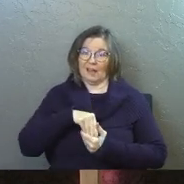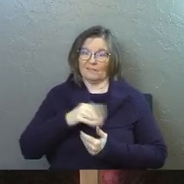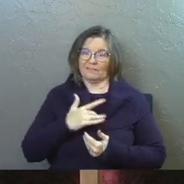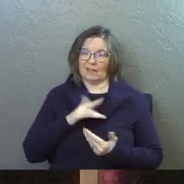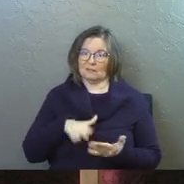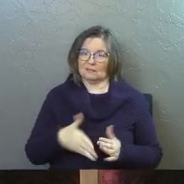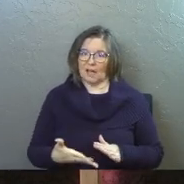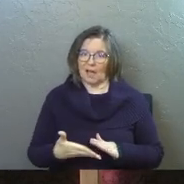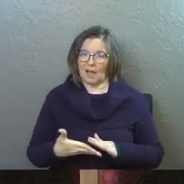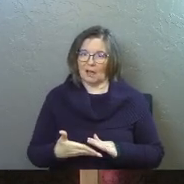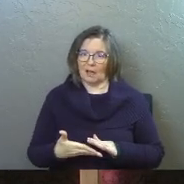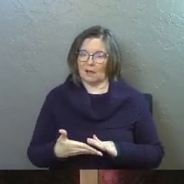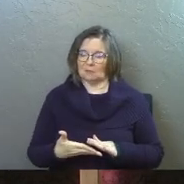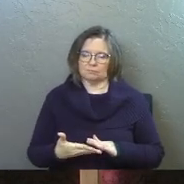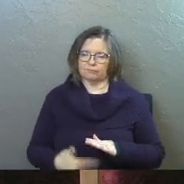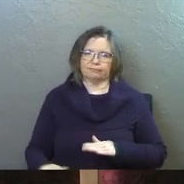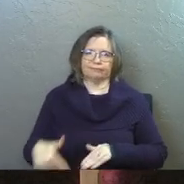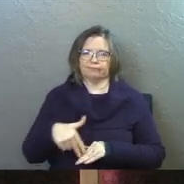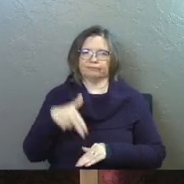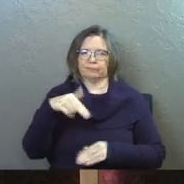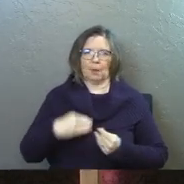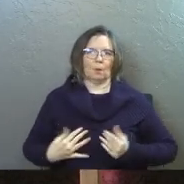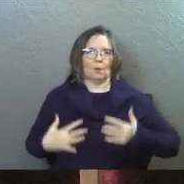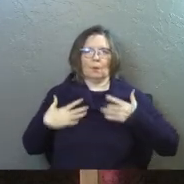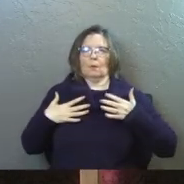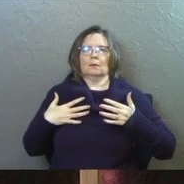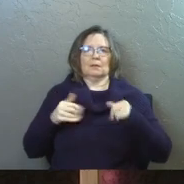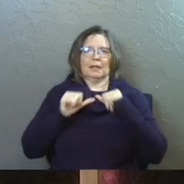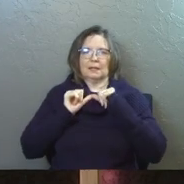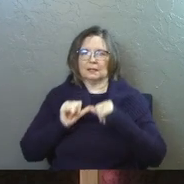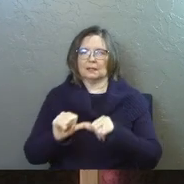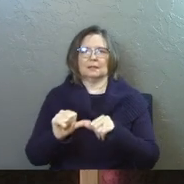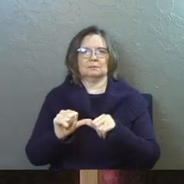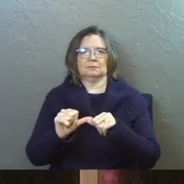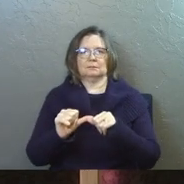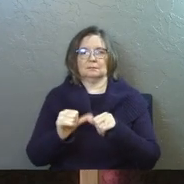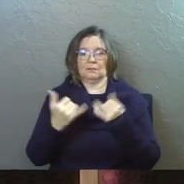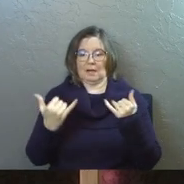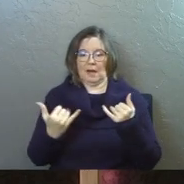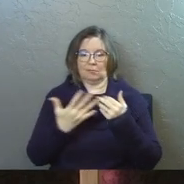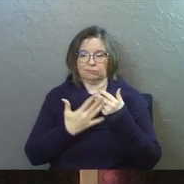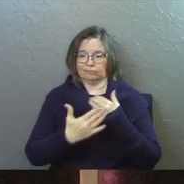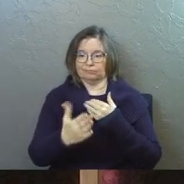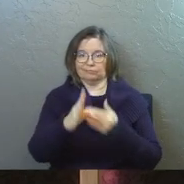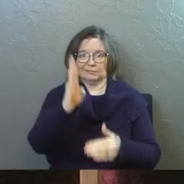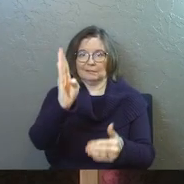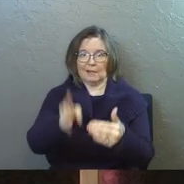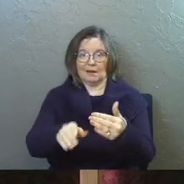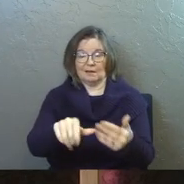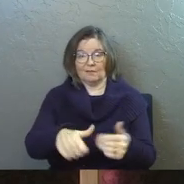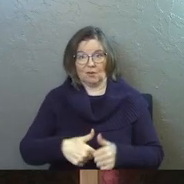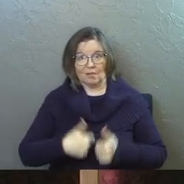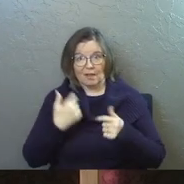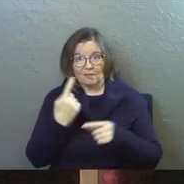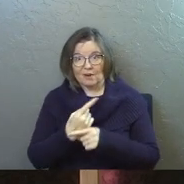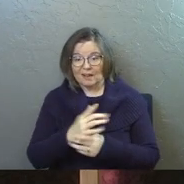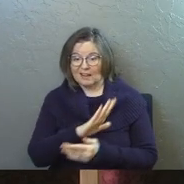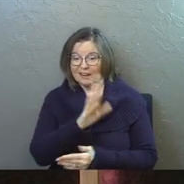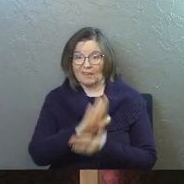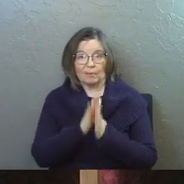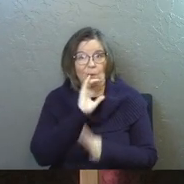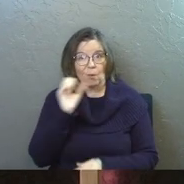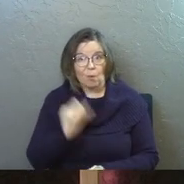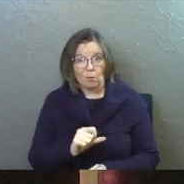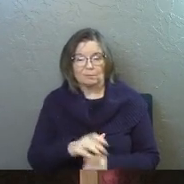that it can keep resurrecting between now and the end of your life, right? Never gets